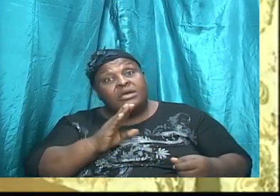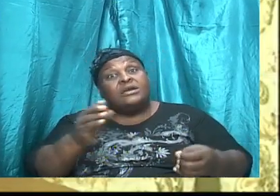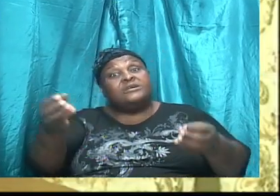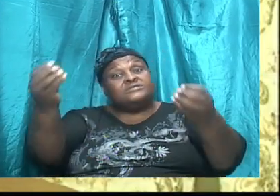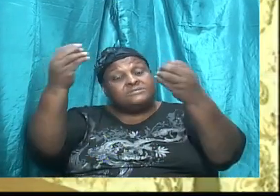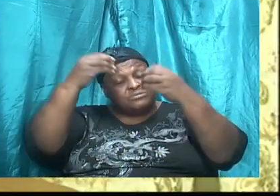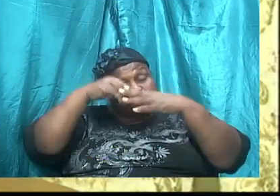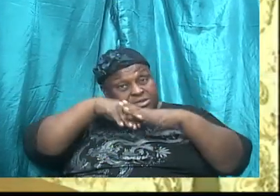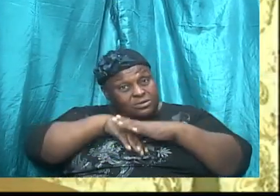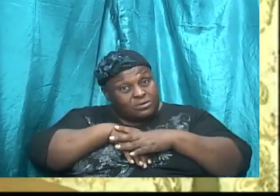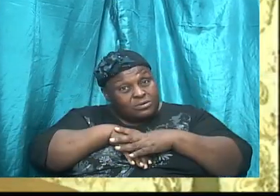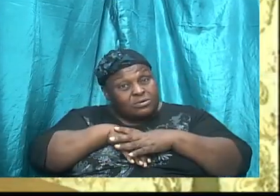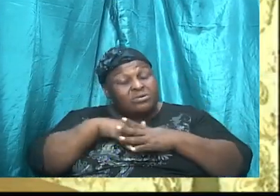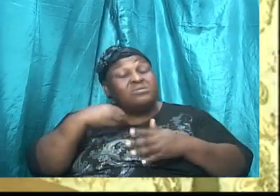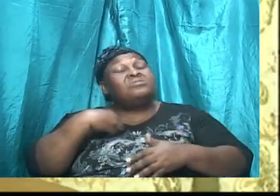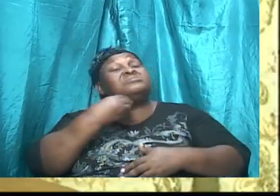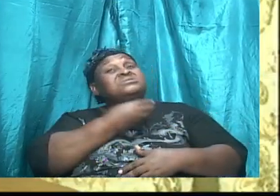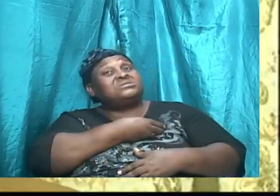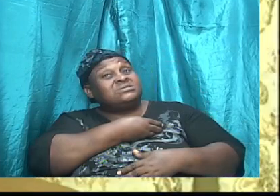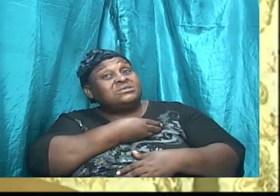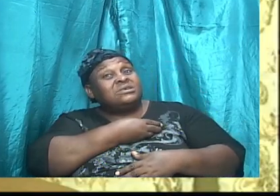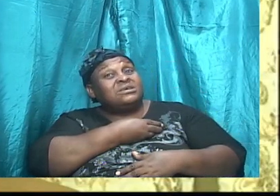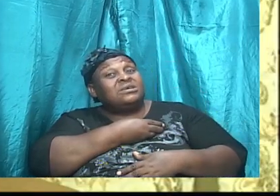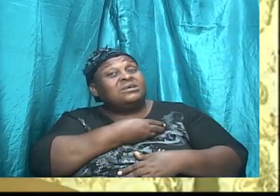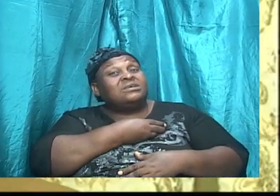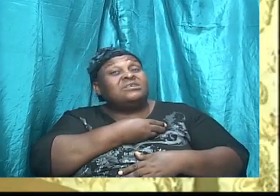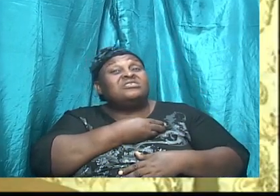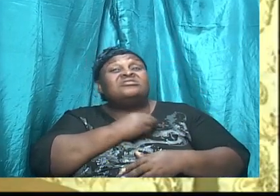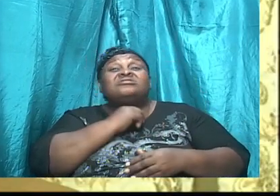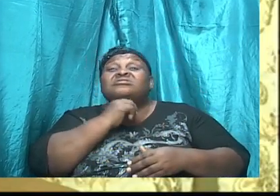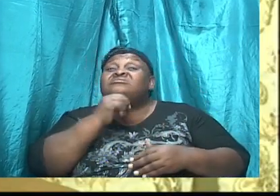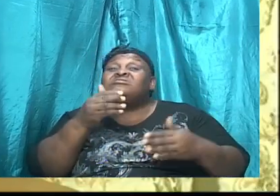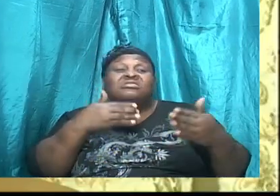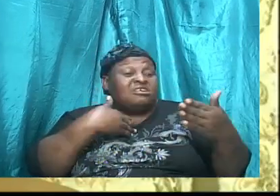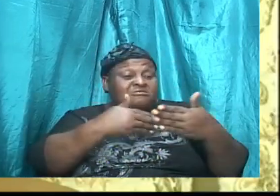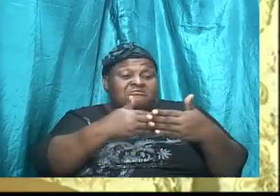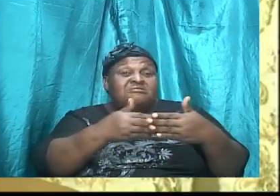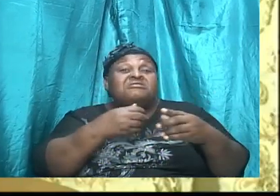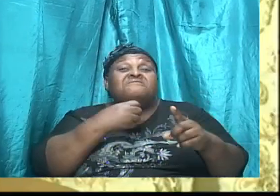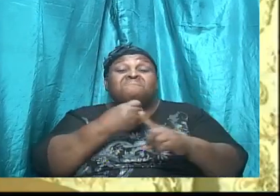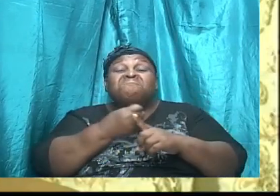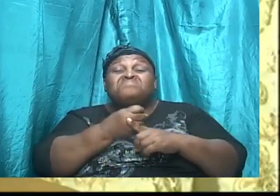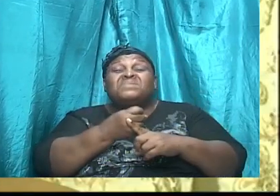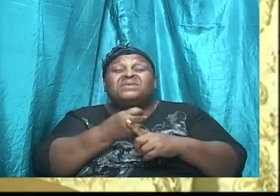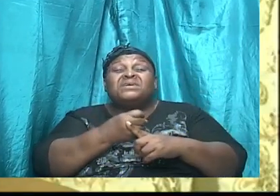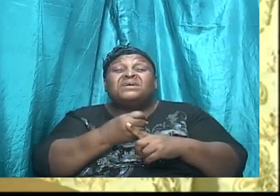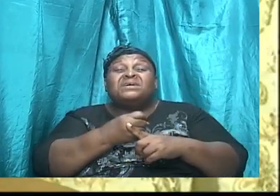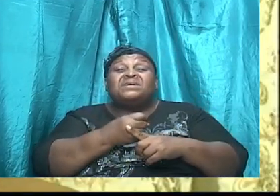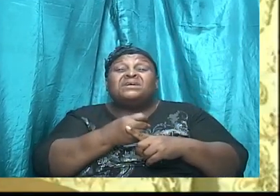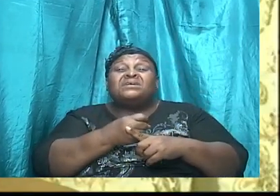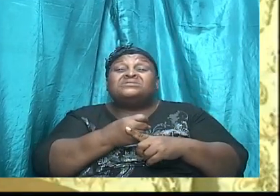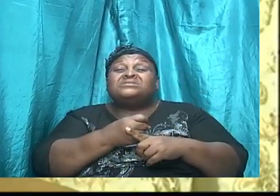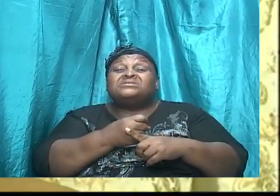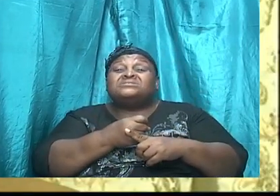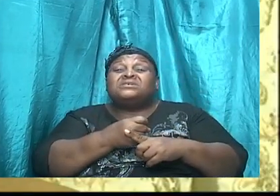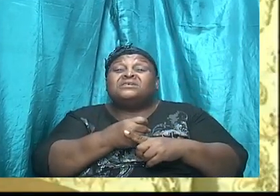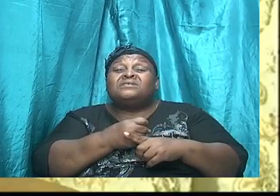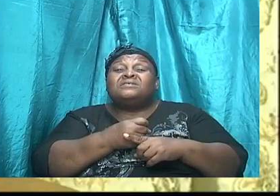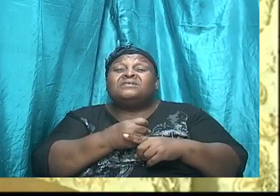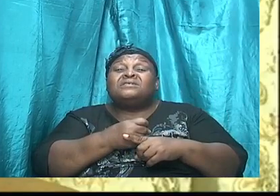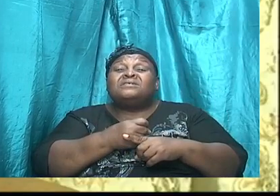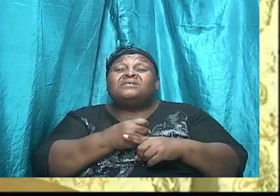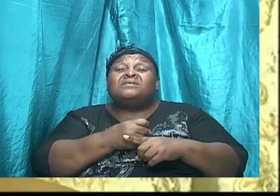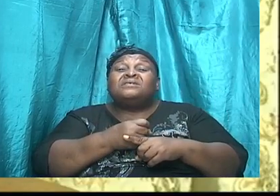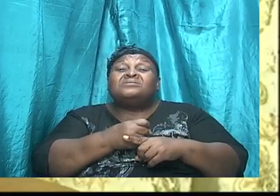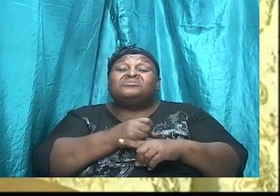persecution, famine, nakedness, peril, it's not a close fight, it is a blowout as it were, in cricket we say it's a